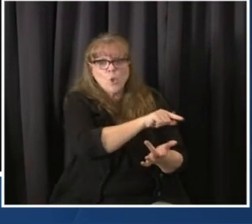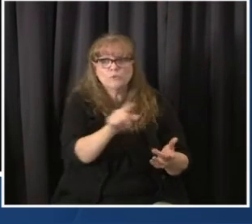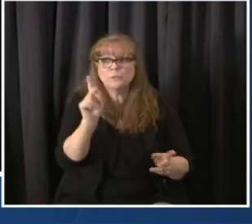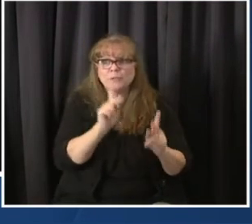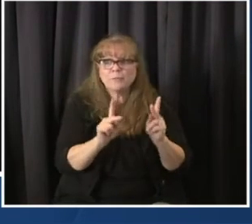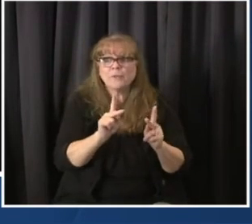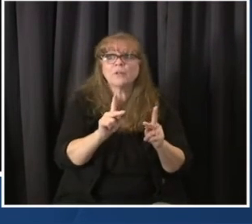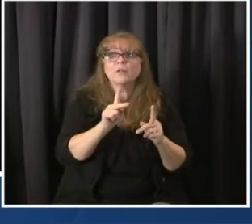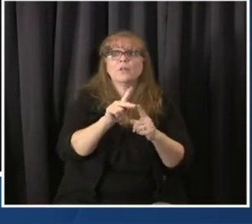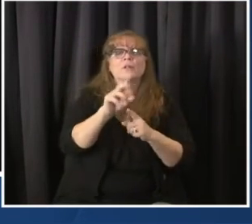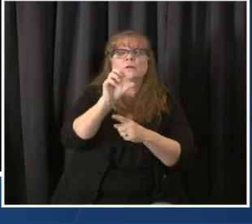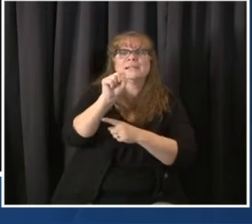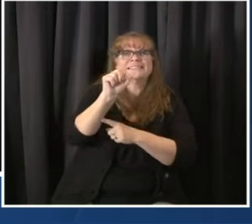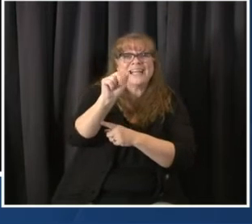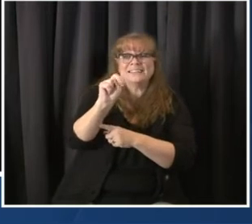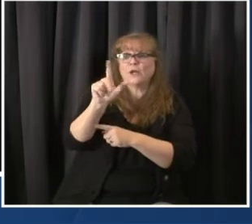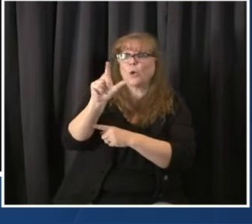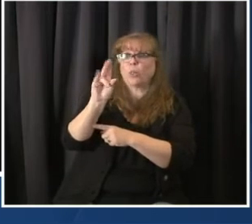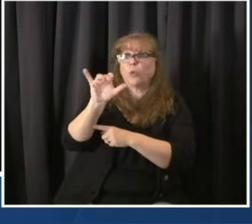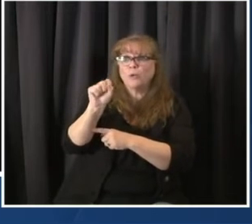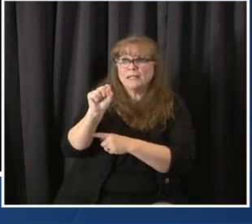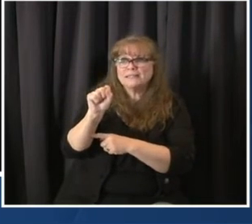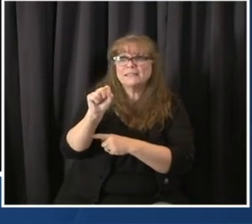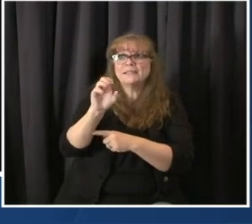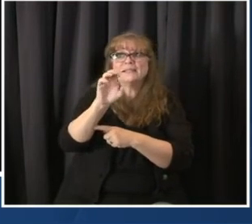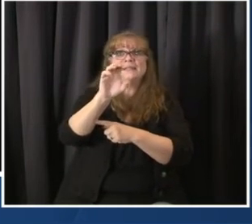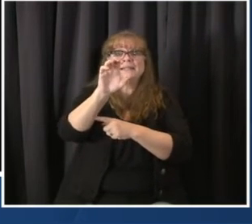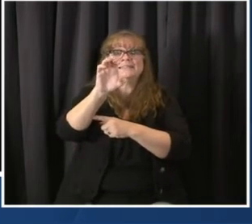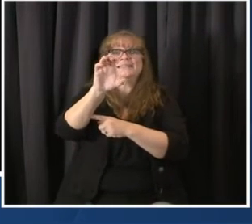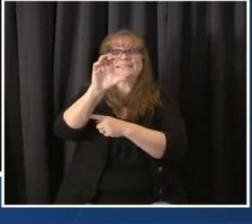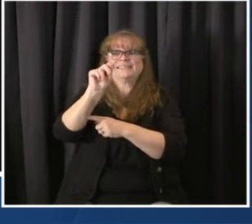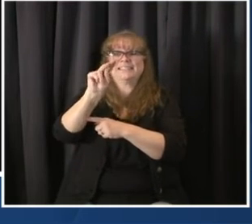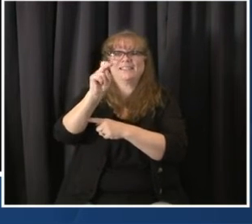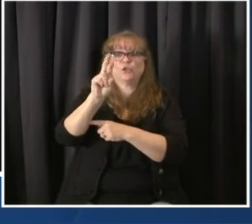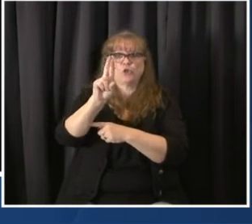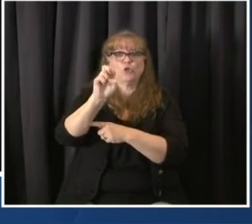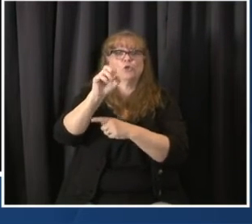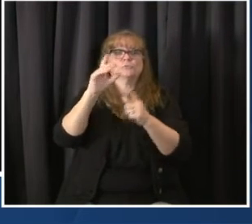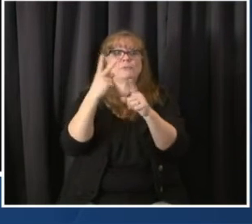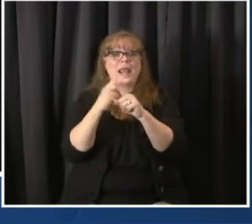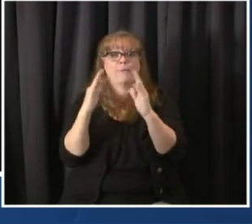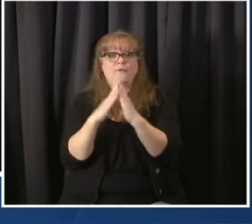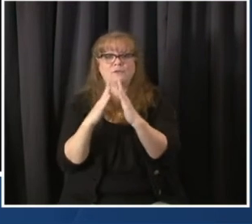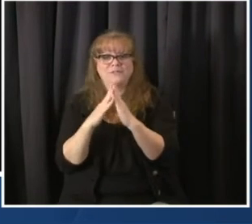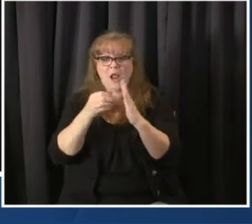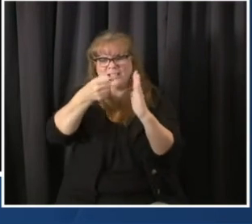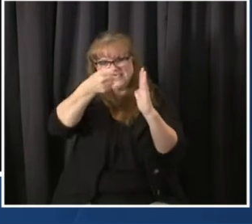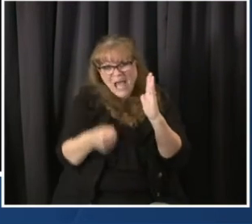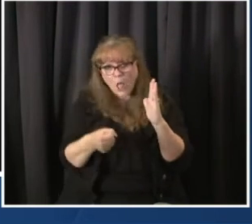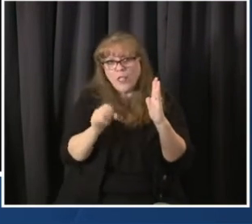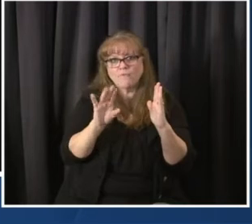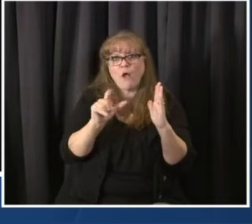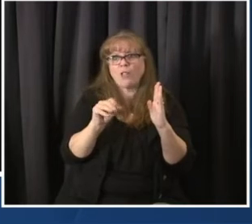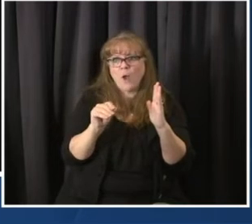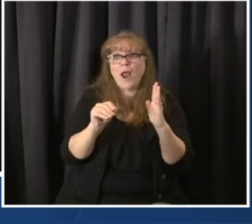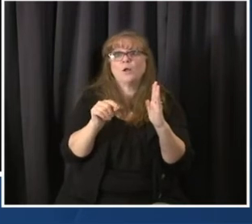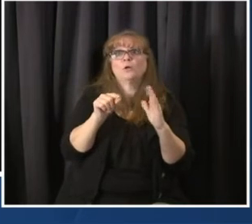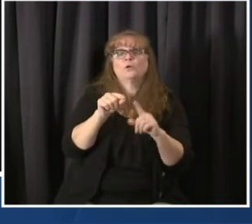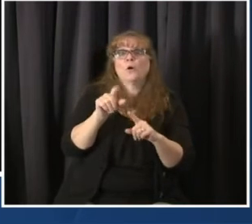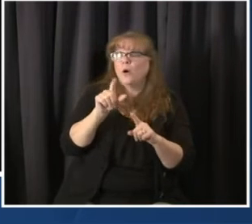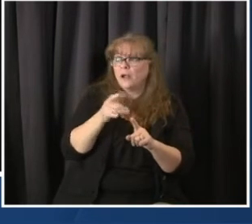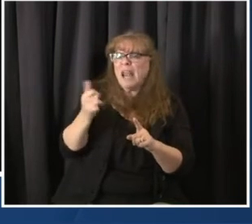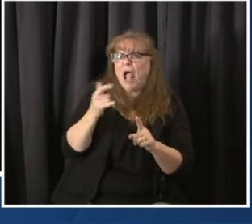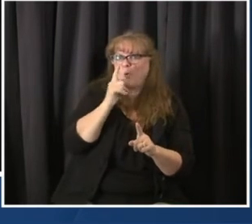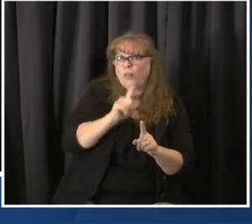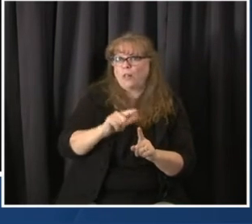weekend for the medically underserved. So for those seniors that aren't or can't get on portals or have their kids or grandkids help them get on portals and sign up,